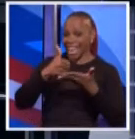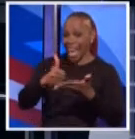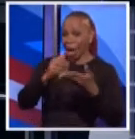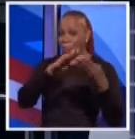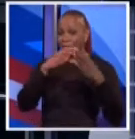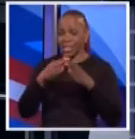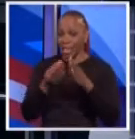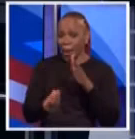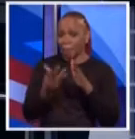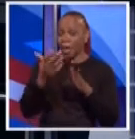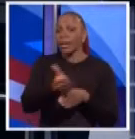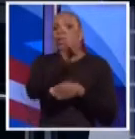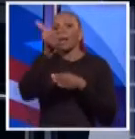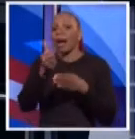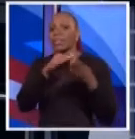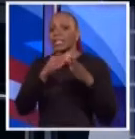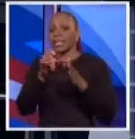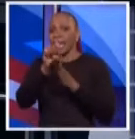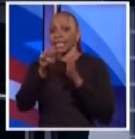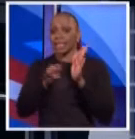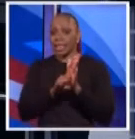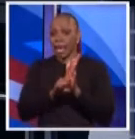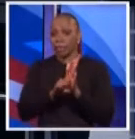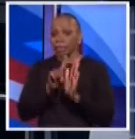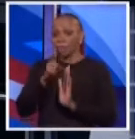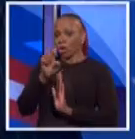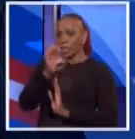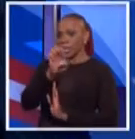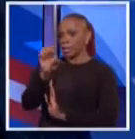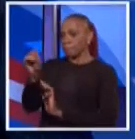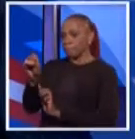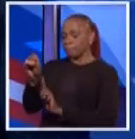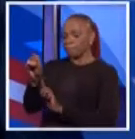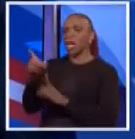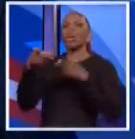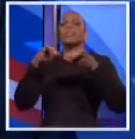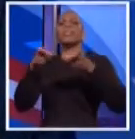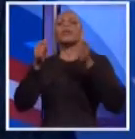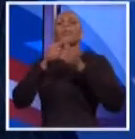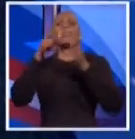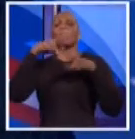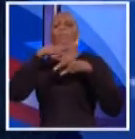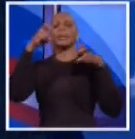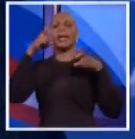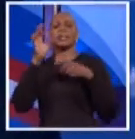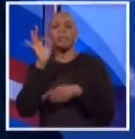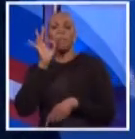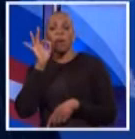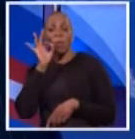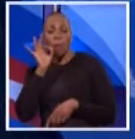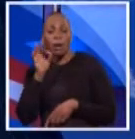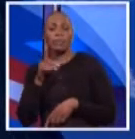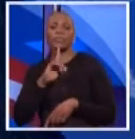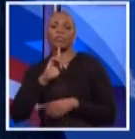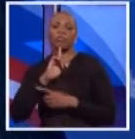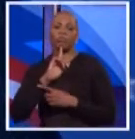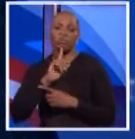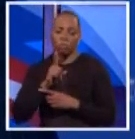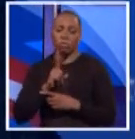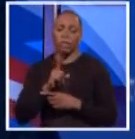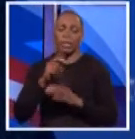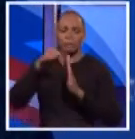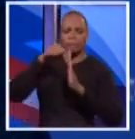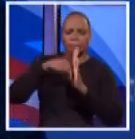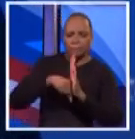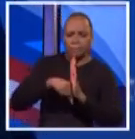other cities and states? And this first question goes to Mr. Spitzer. Well, let's deal with decriminalization of marijuana. That is the one I think that has had the greatest traction, and I think, yes,